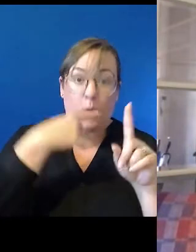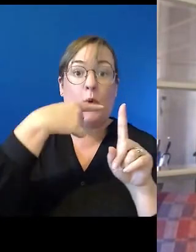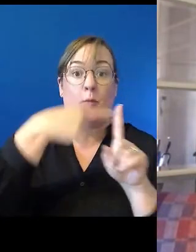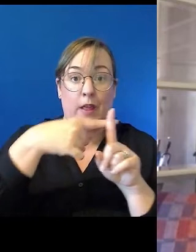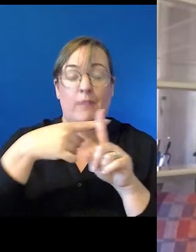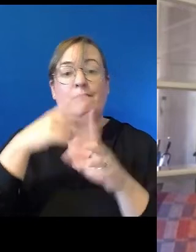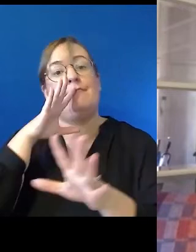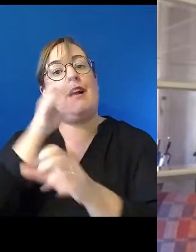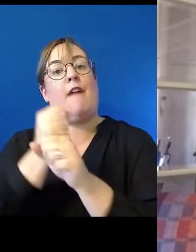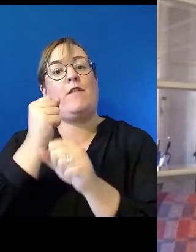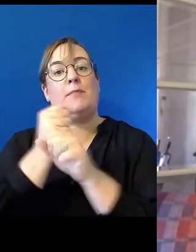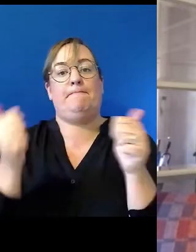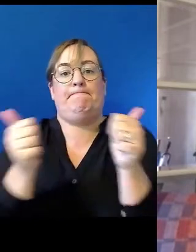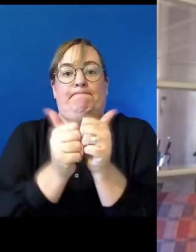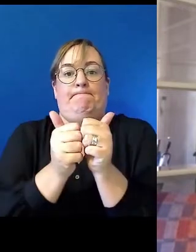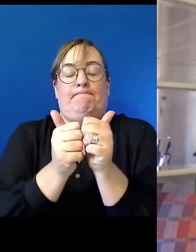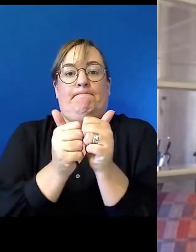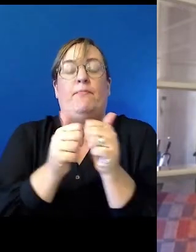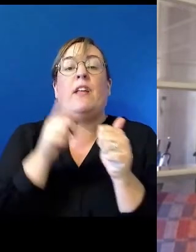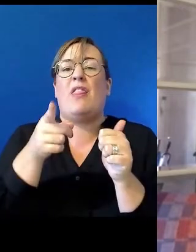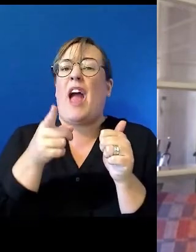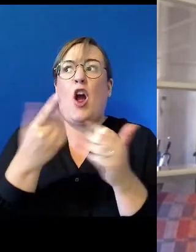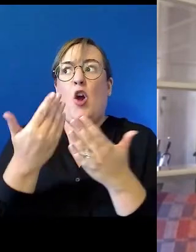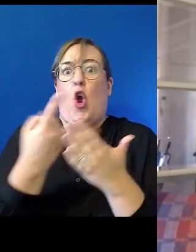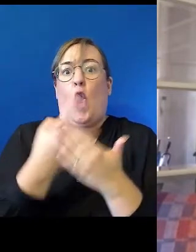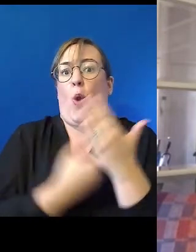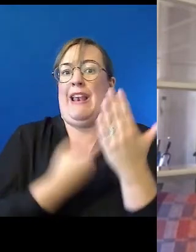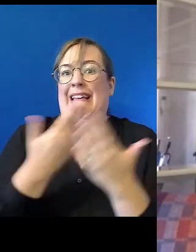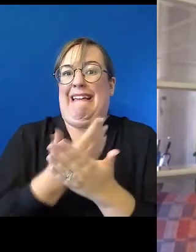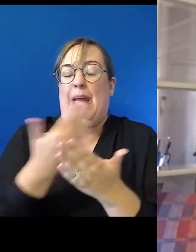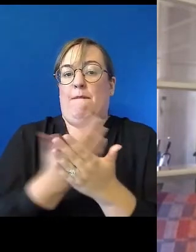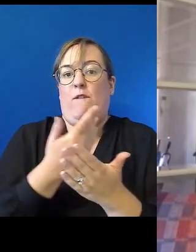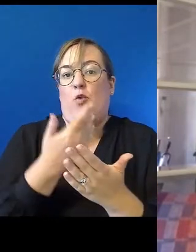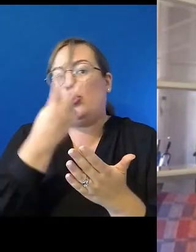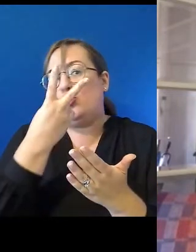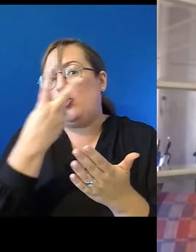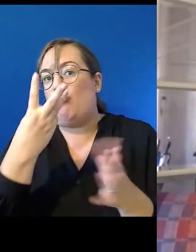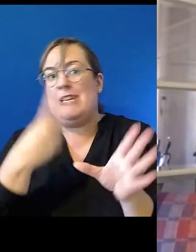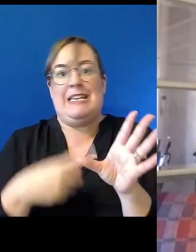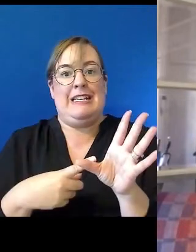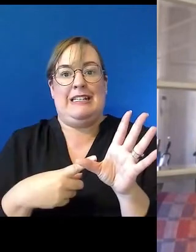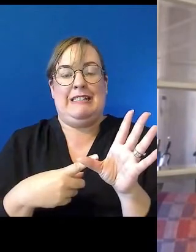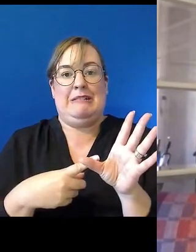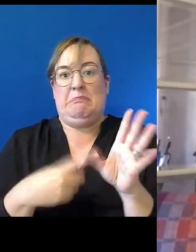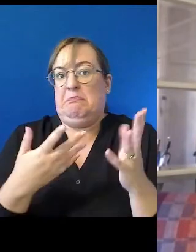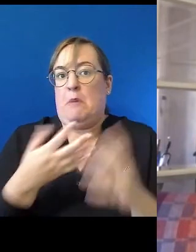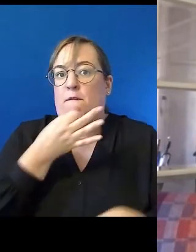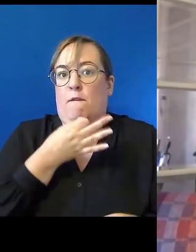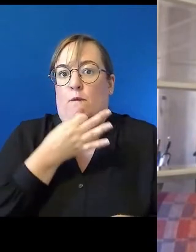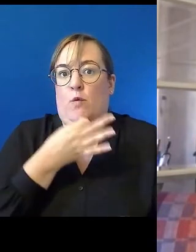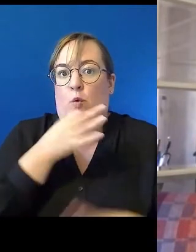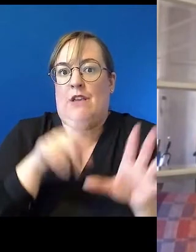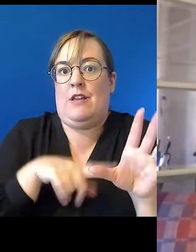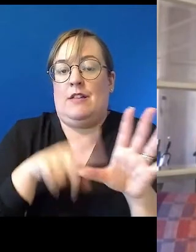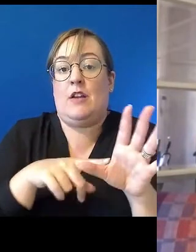You know, that lasted a couple of years. Many of us thought it was a great initiative from particularly the